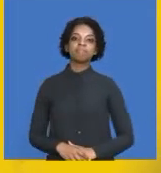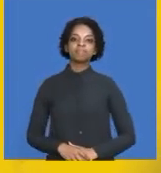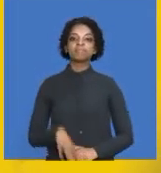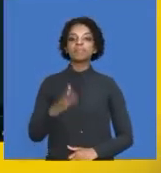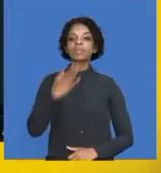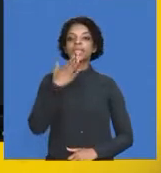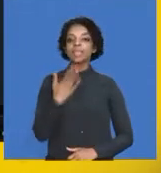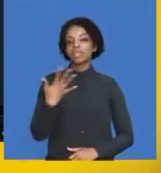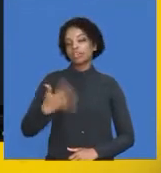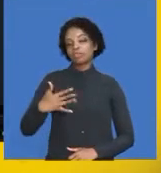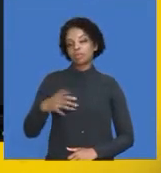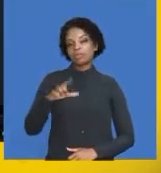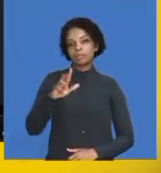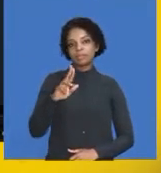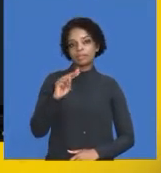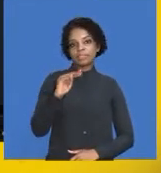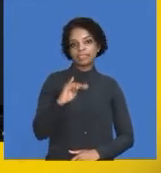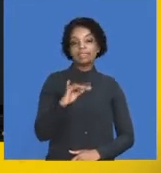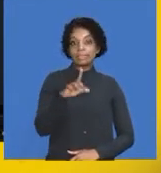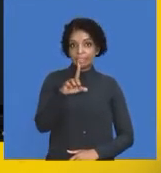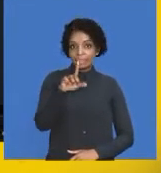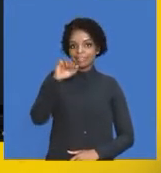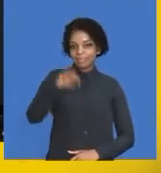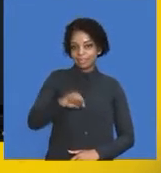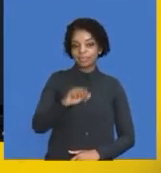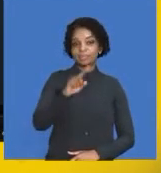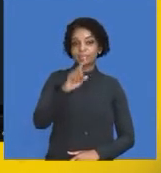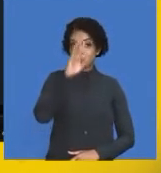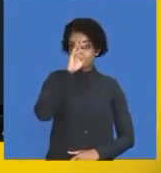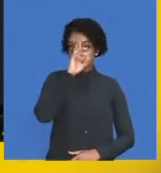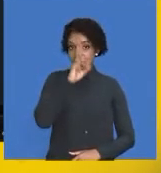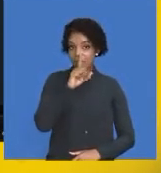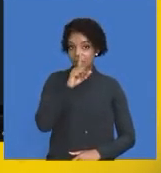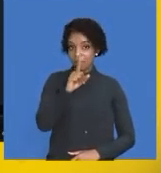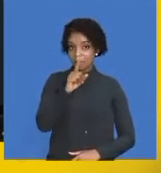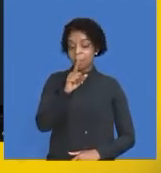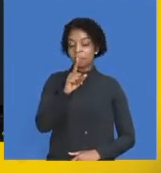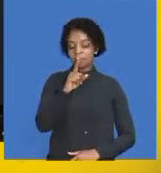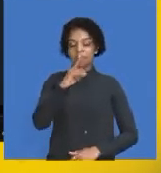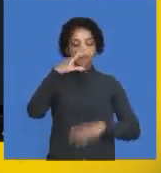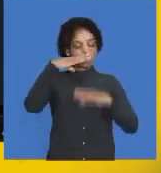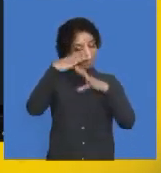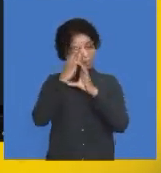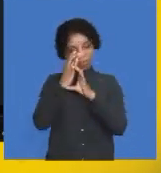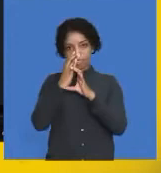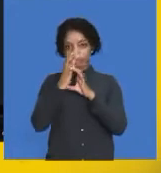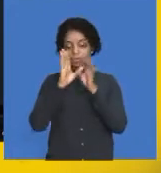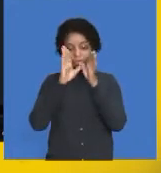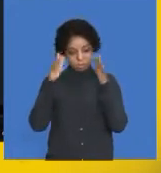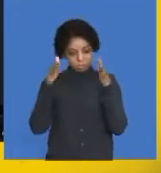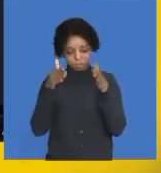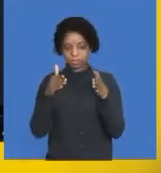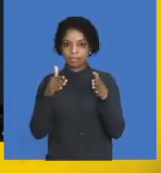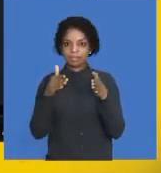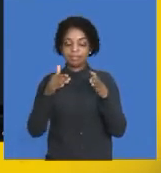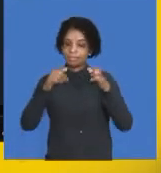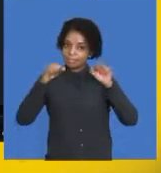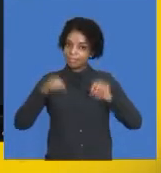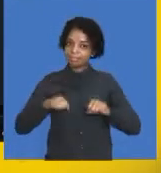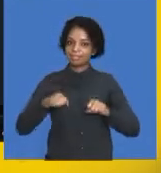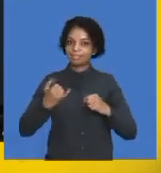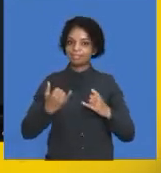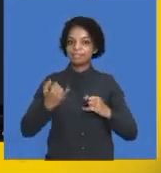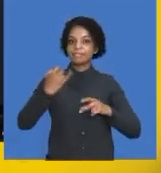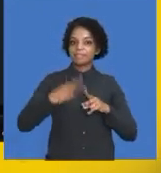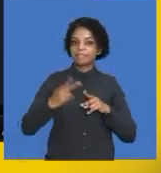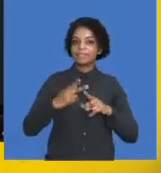very much, Luni. Yes, guys, remember, focus, pay attention, and yes, at this time, in preparation